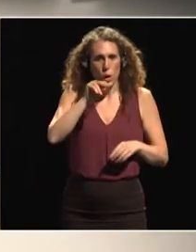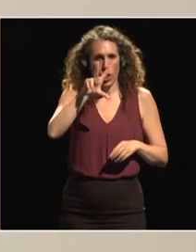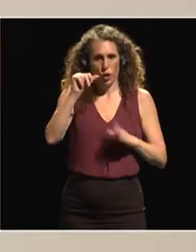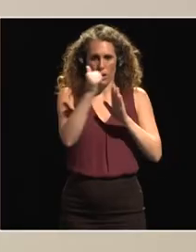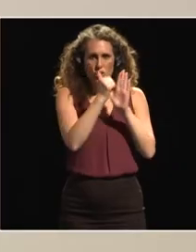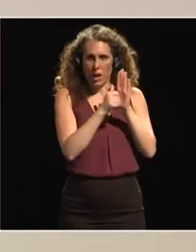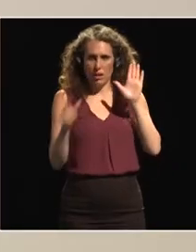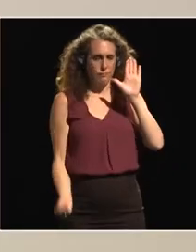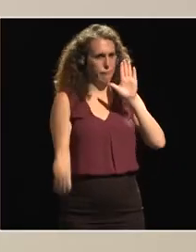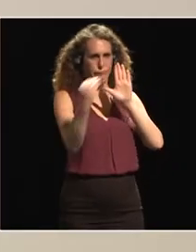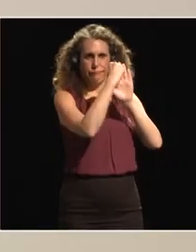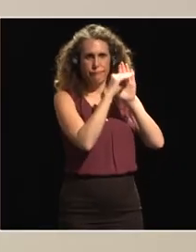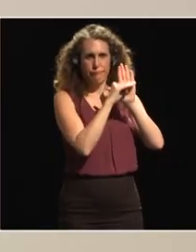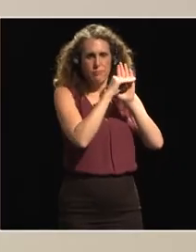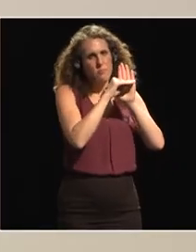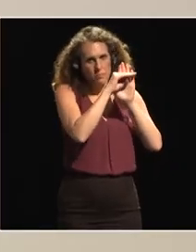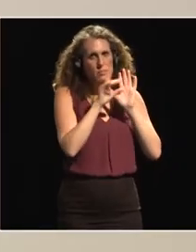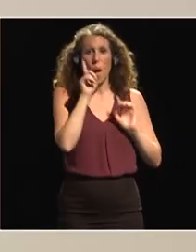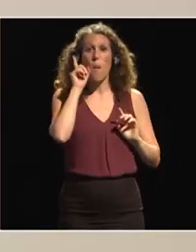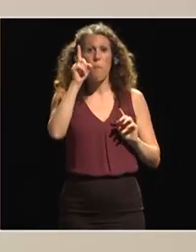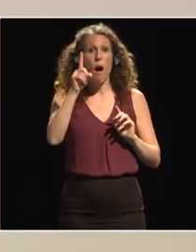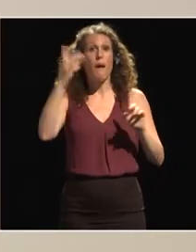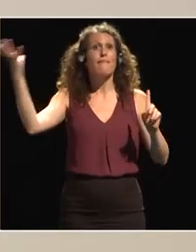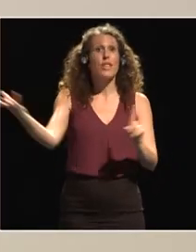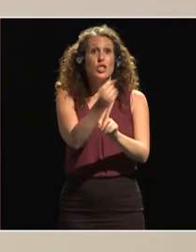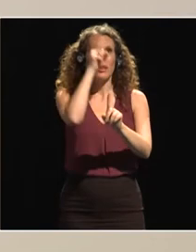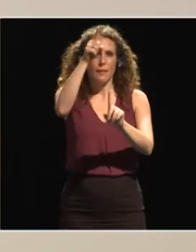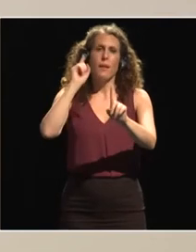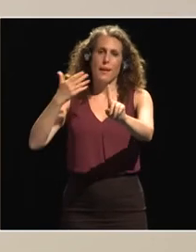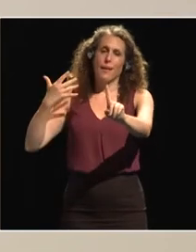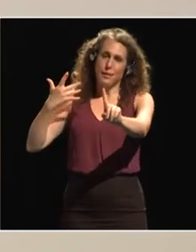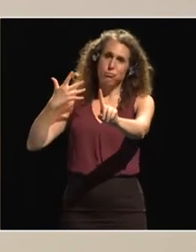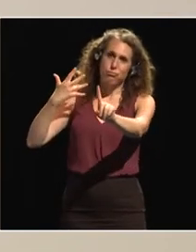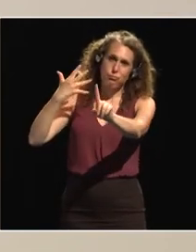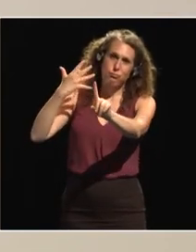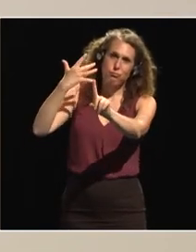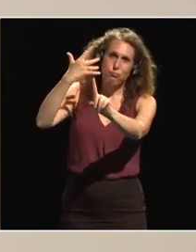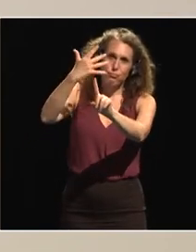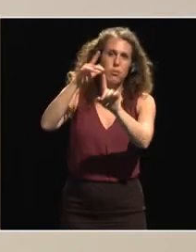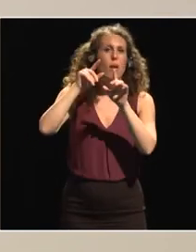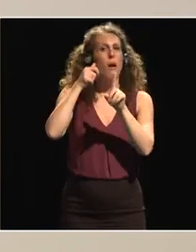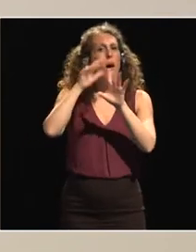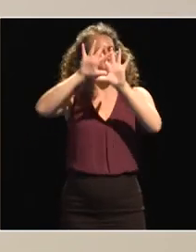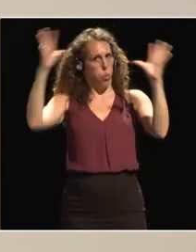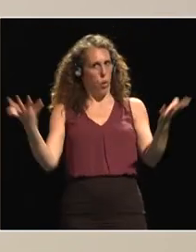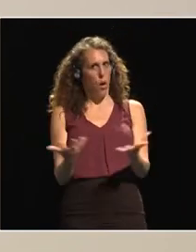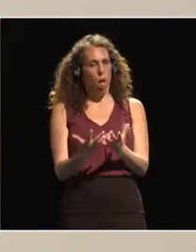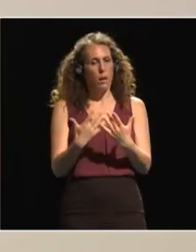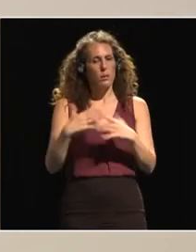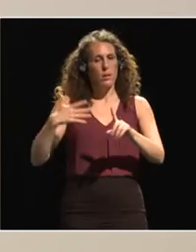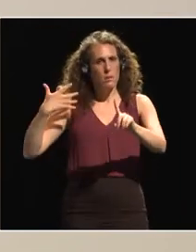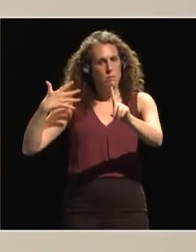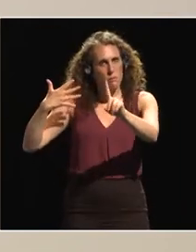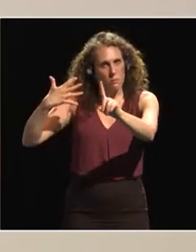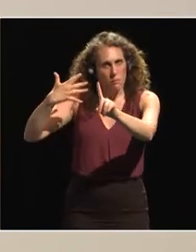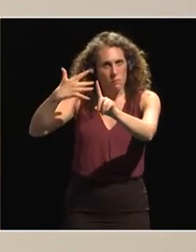but we're still at the start of a long journey to achieving the sustainable development goals at global level and this gives